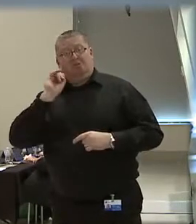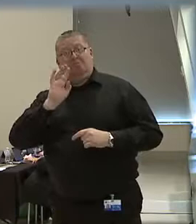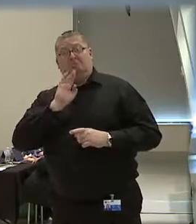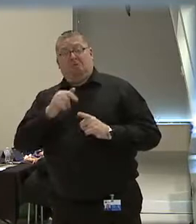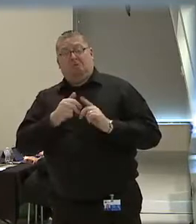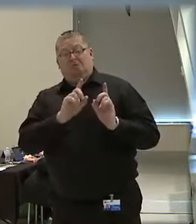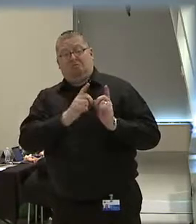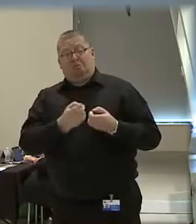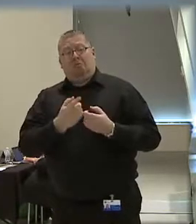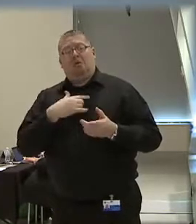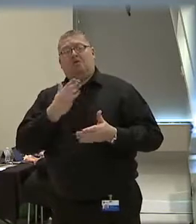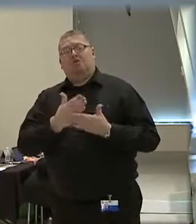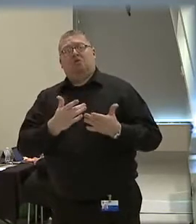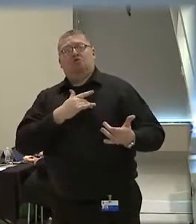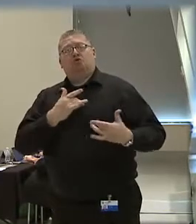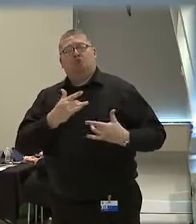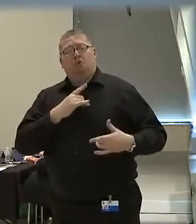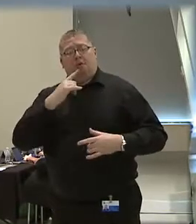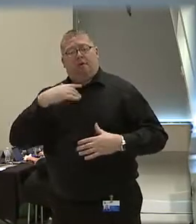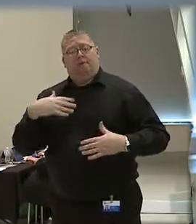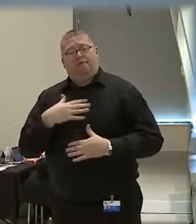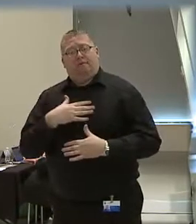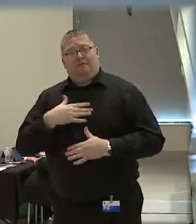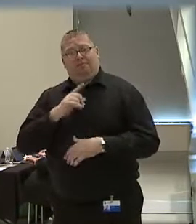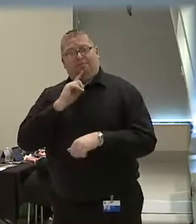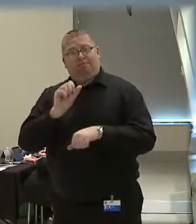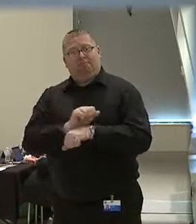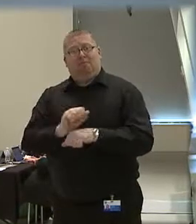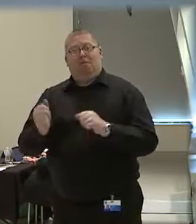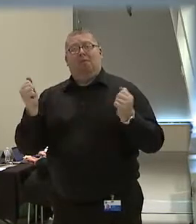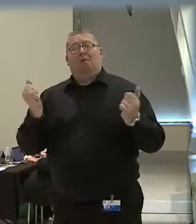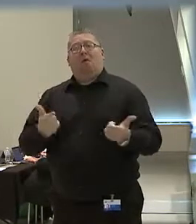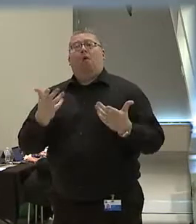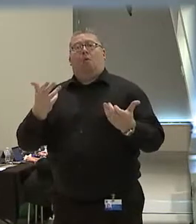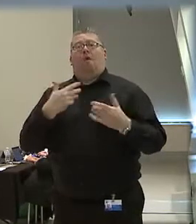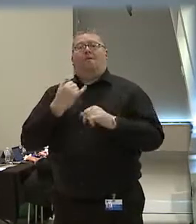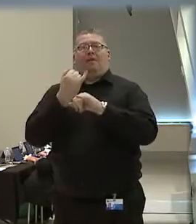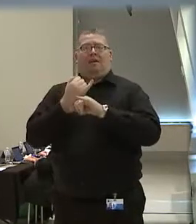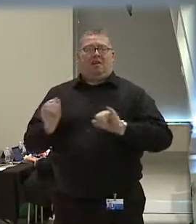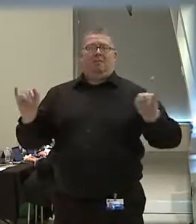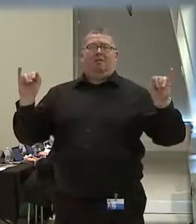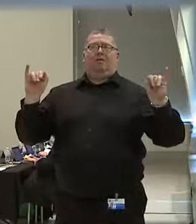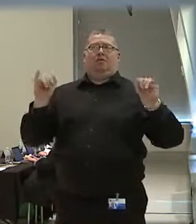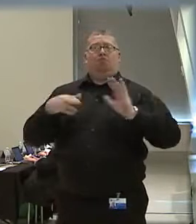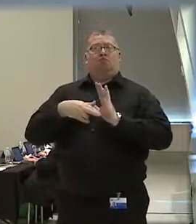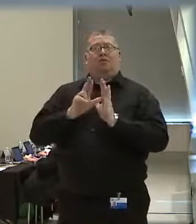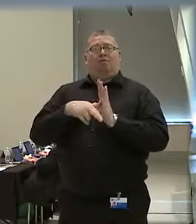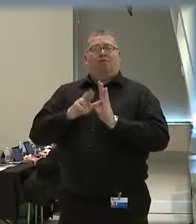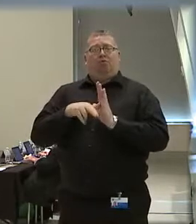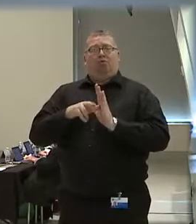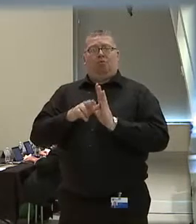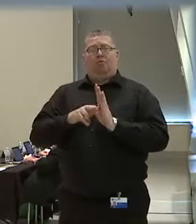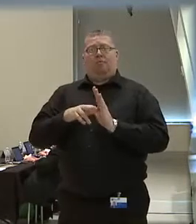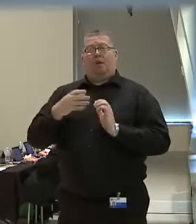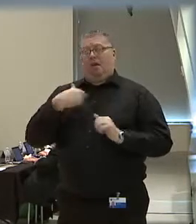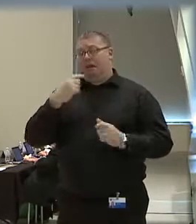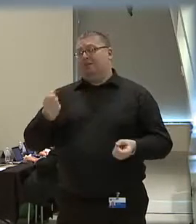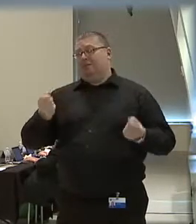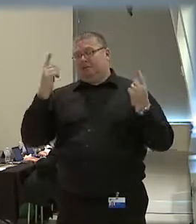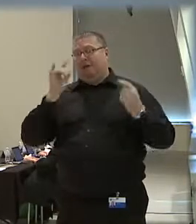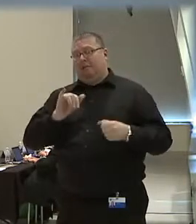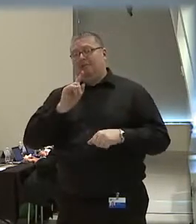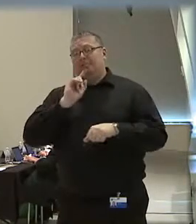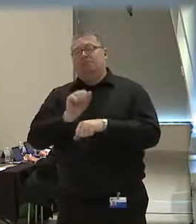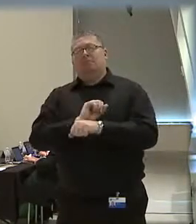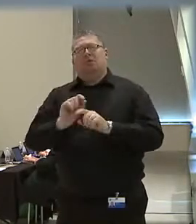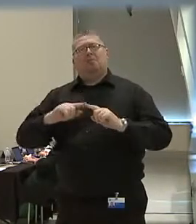and part of the concern and fear is that everyone wants an independent review, and I understand that, but